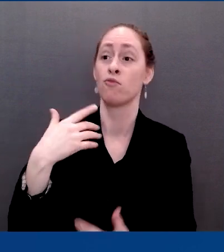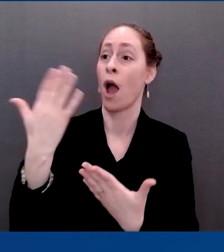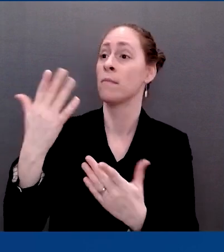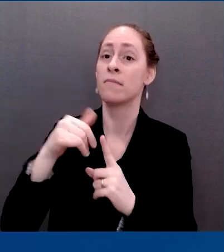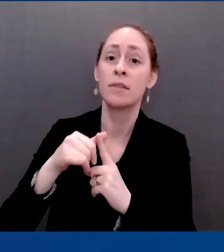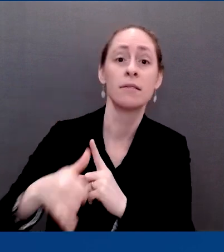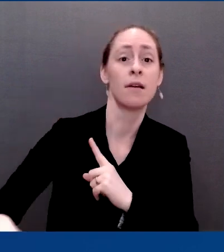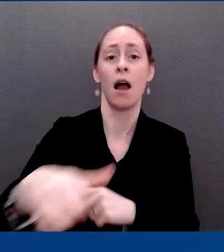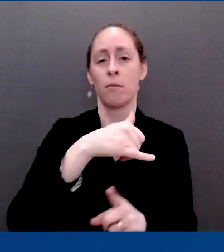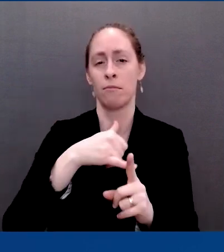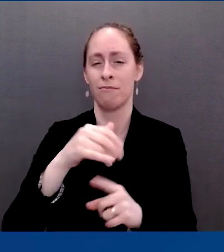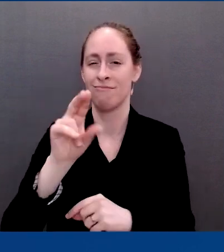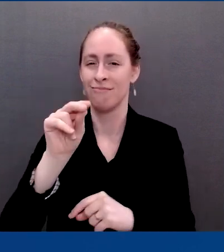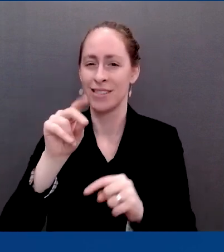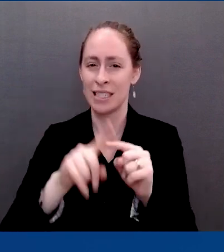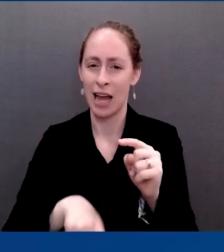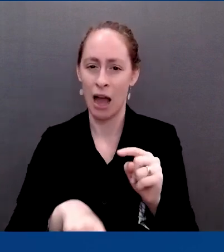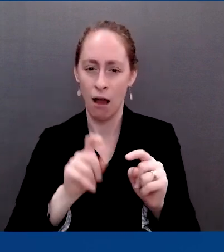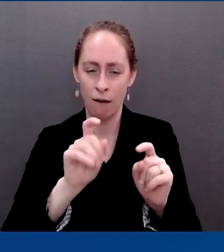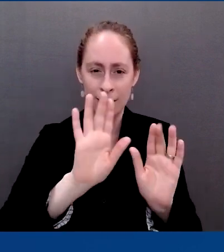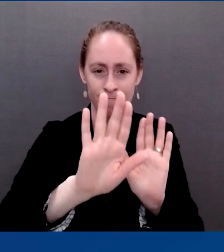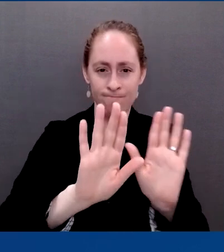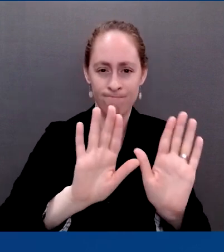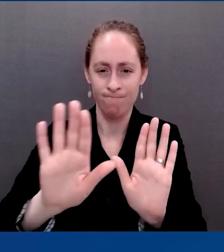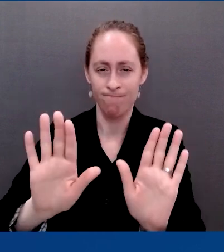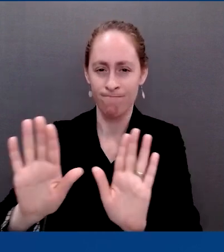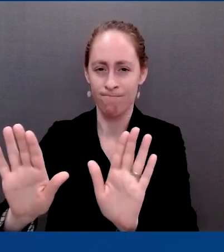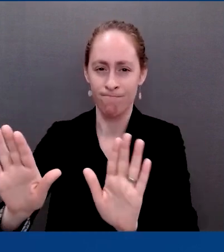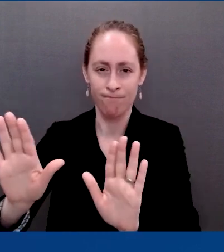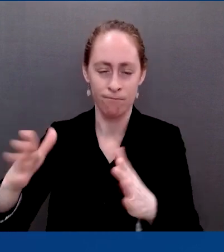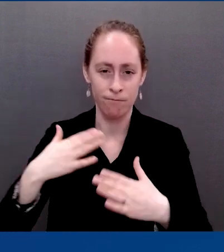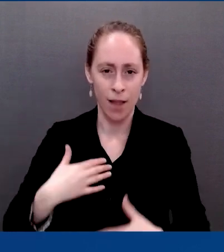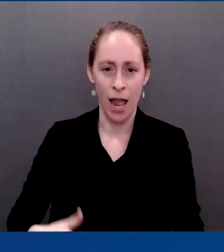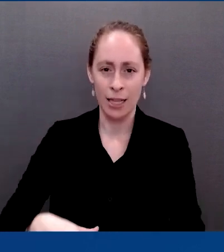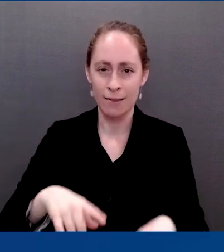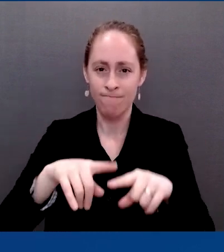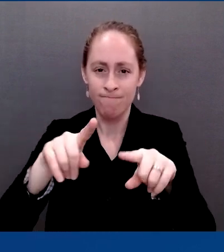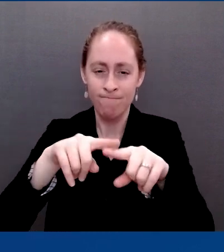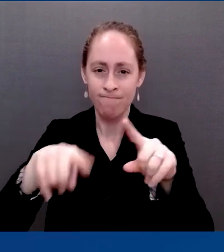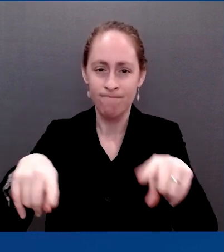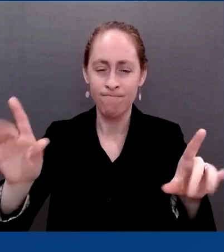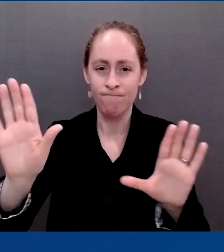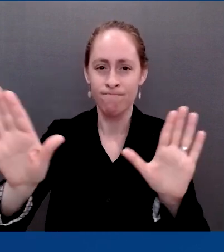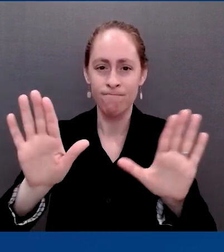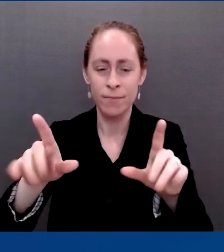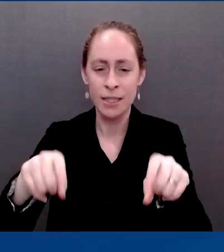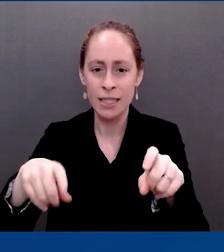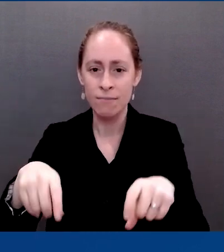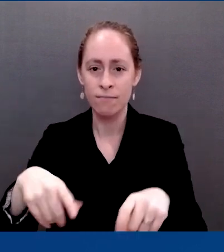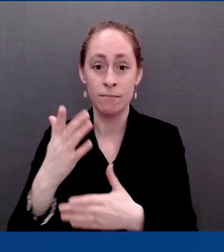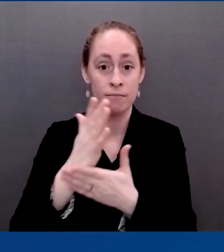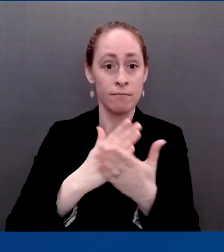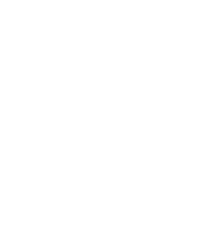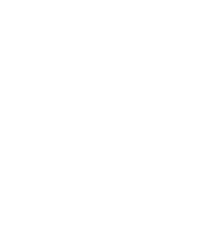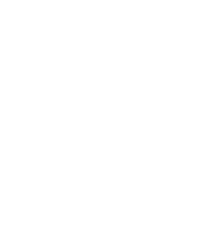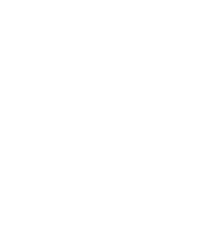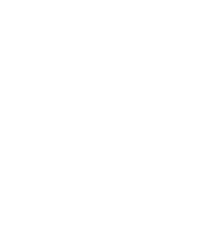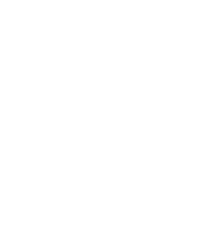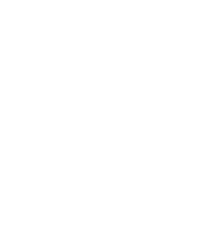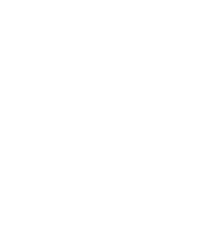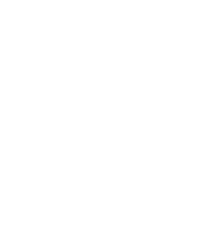a diminished or not protection against the important parameters such as hospitalization.